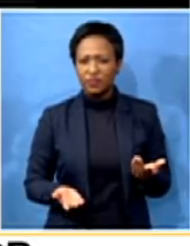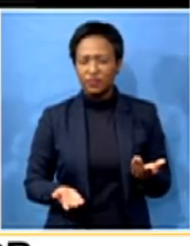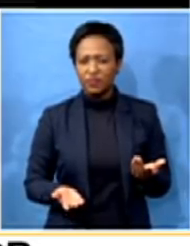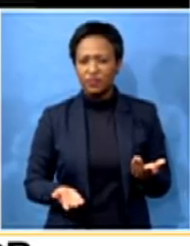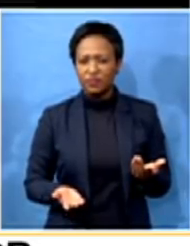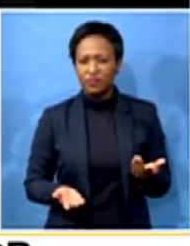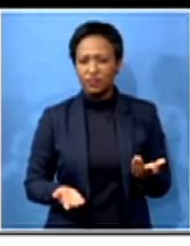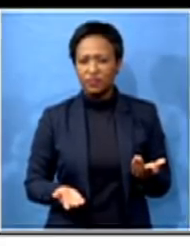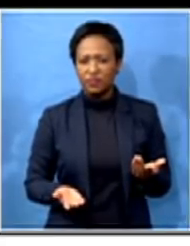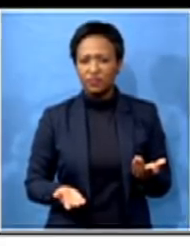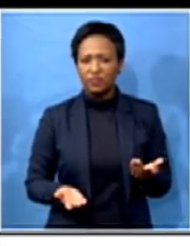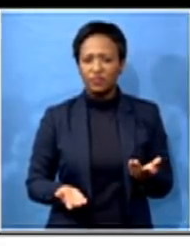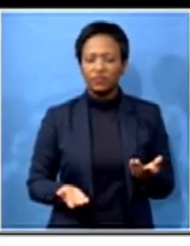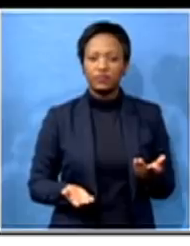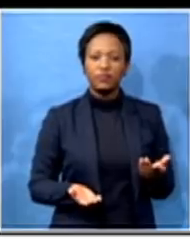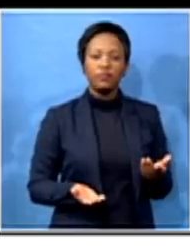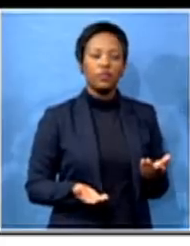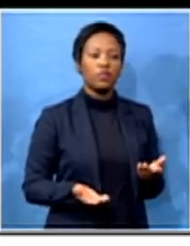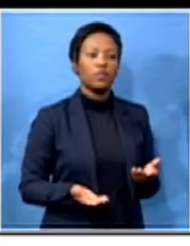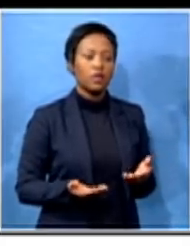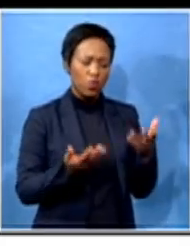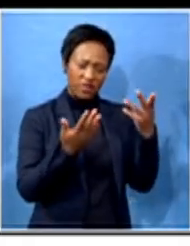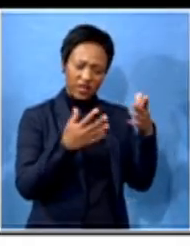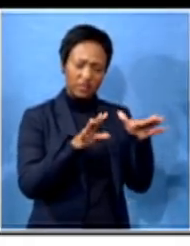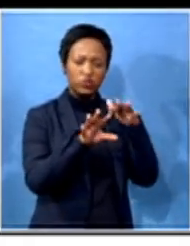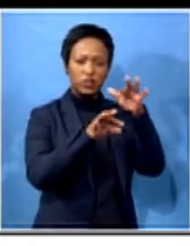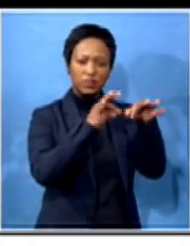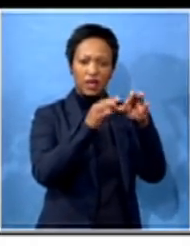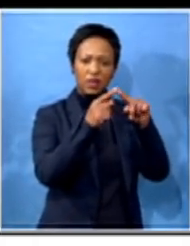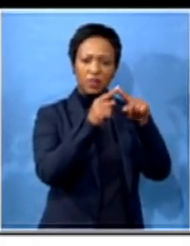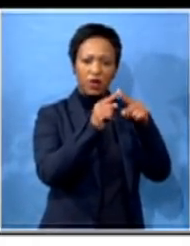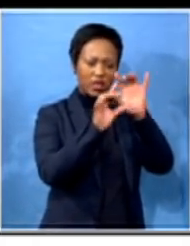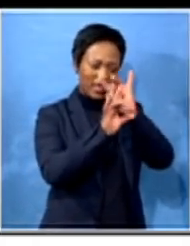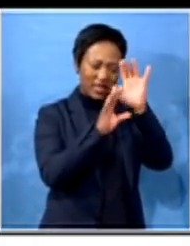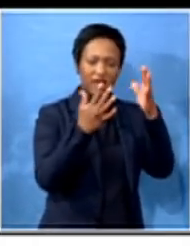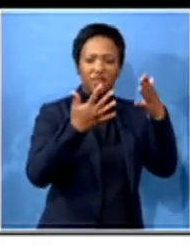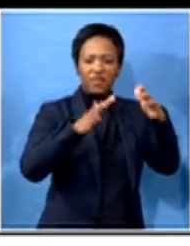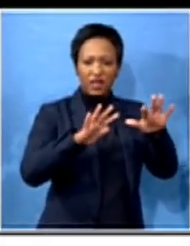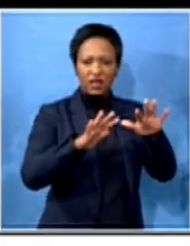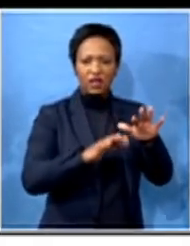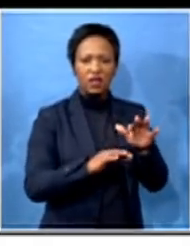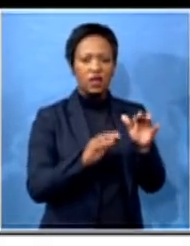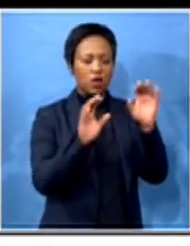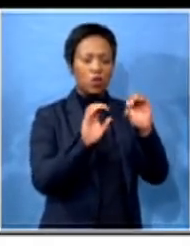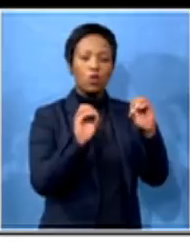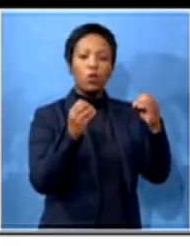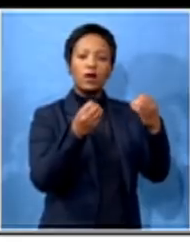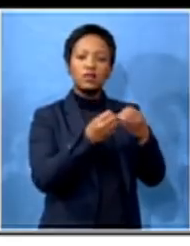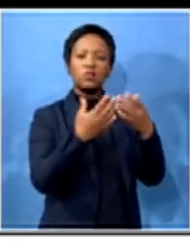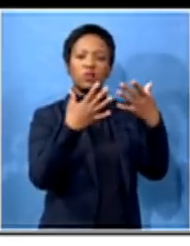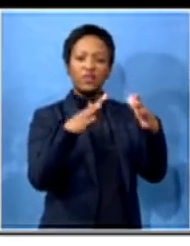I think we've made that point clear, Sakina. In the organization, we made that assessment.